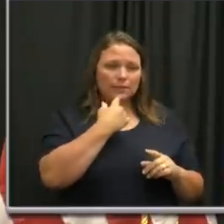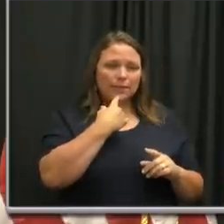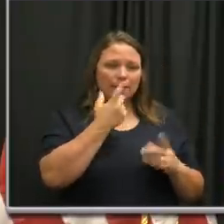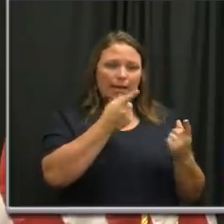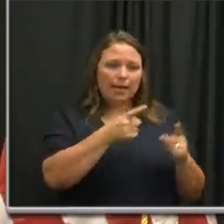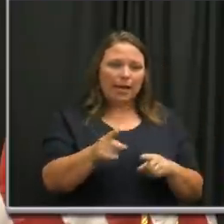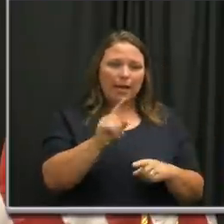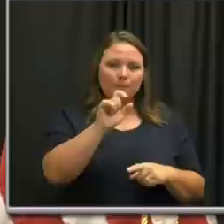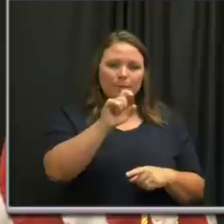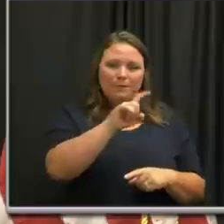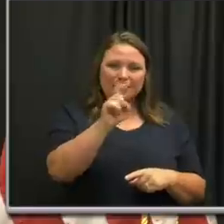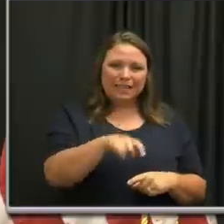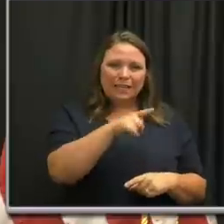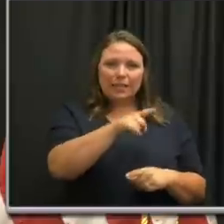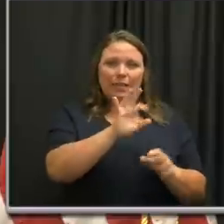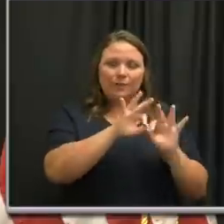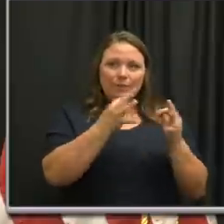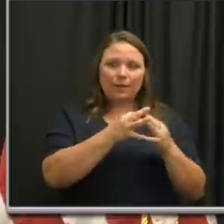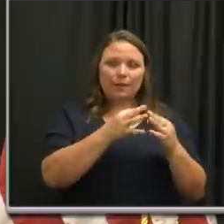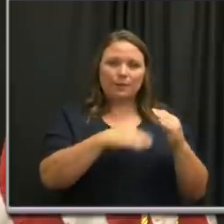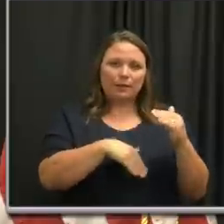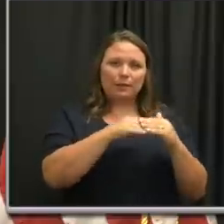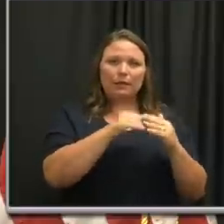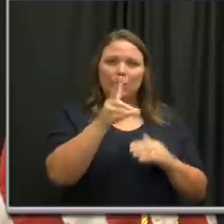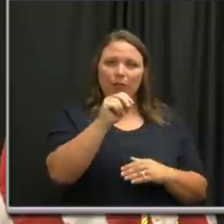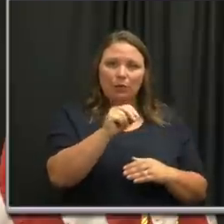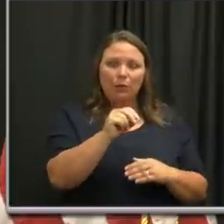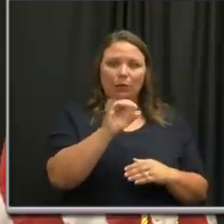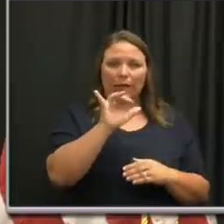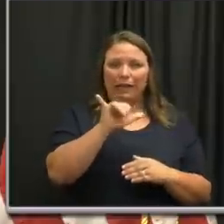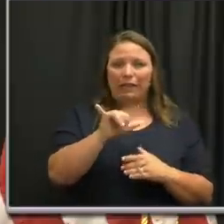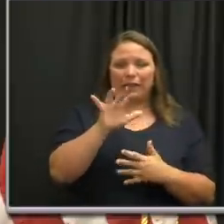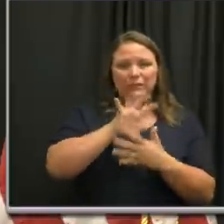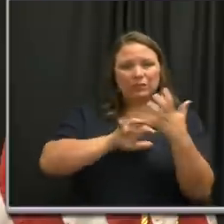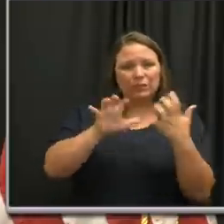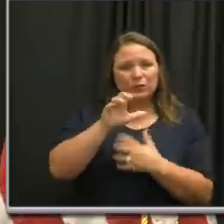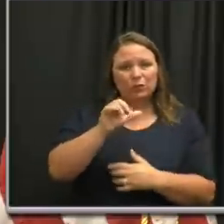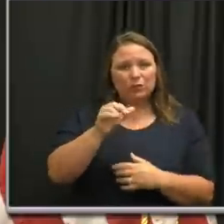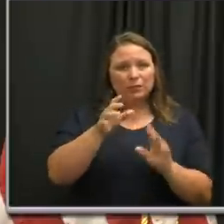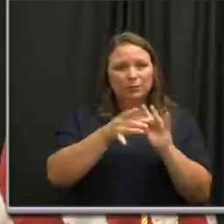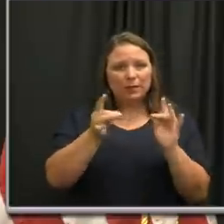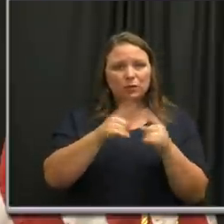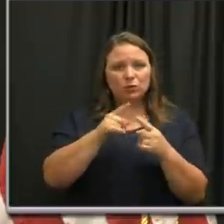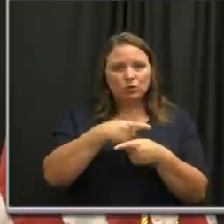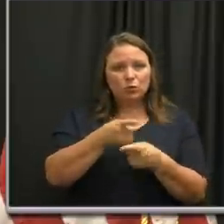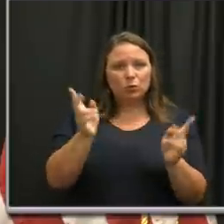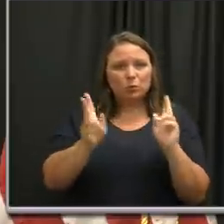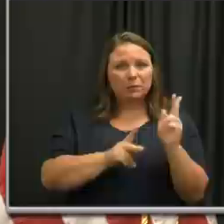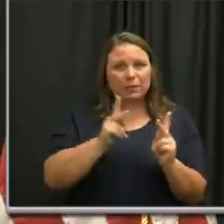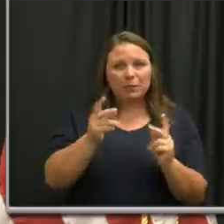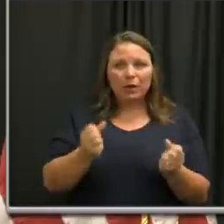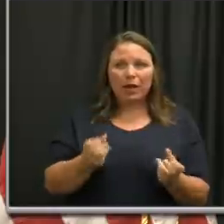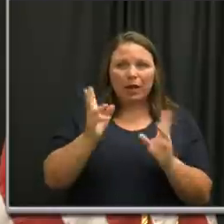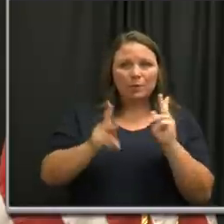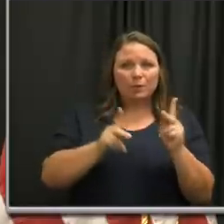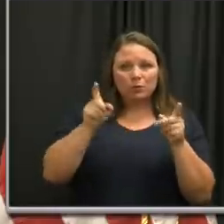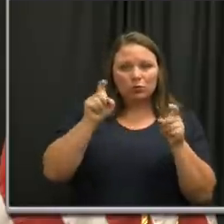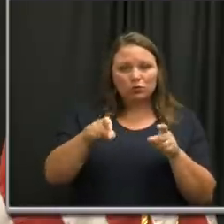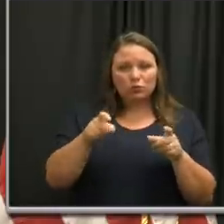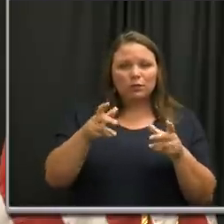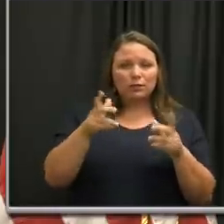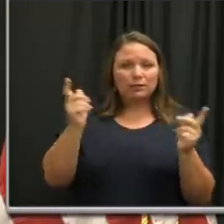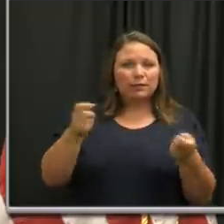in Texas as a family of 30. So I don't know if that sends a confusing message to people of how many people they should